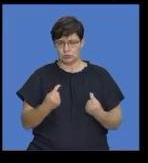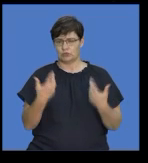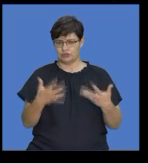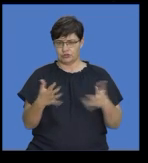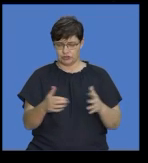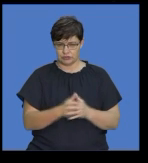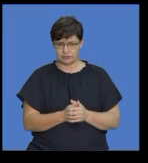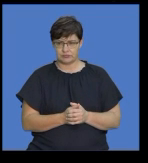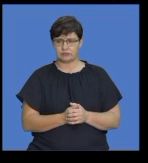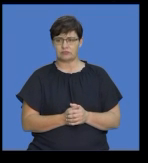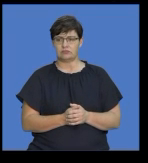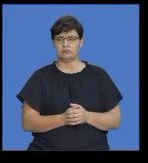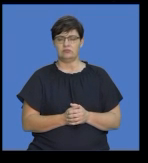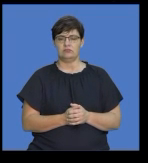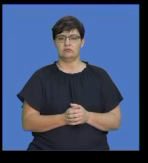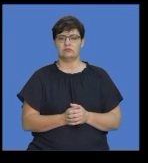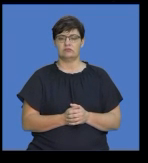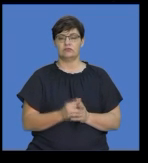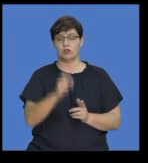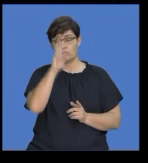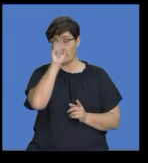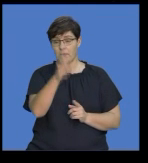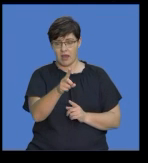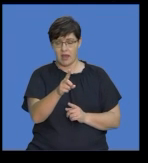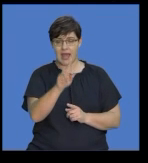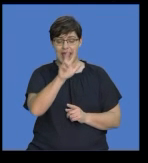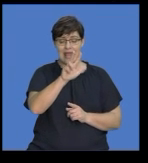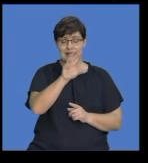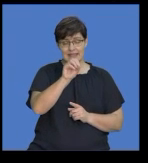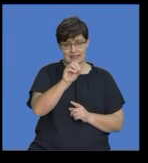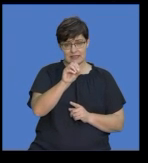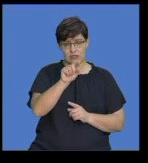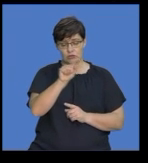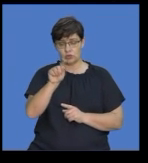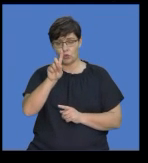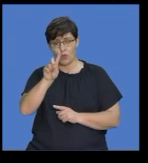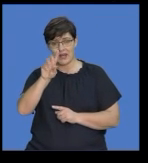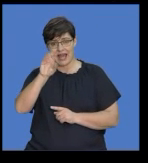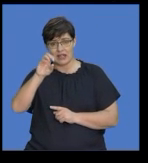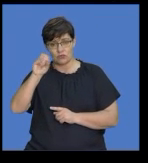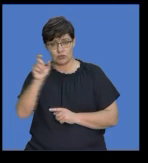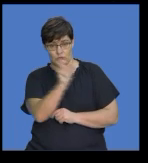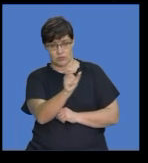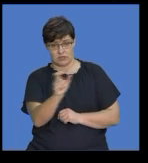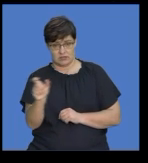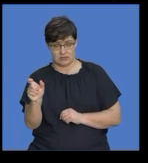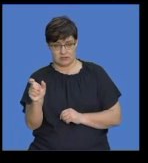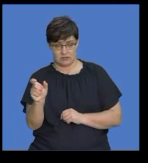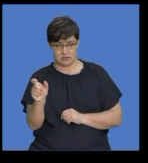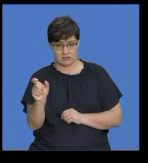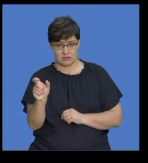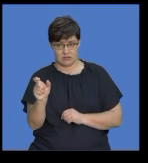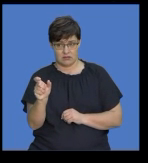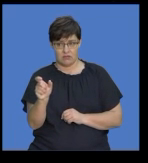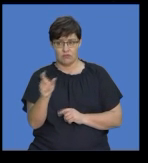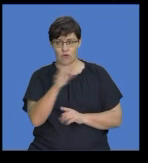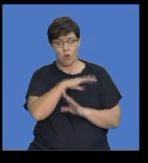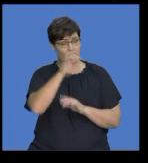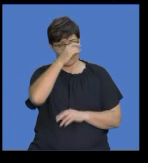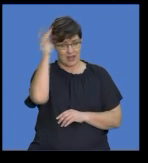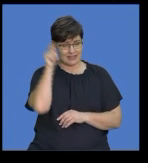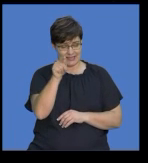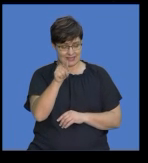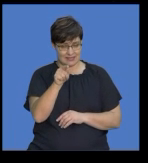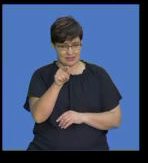Again, remember, it's 80 to 100 words. Okay, so we must never forget that. And we are looking